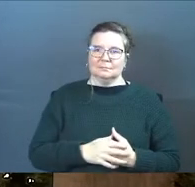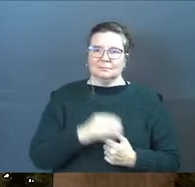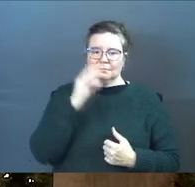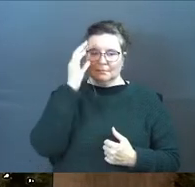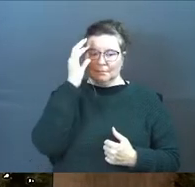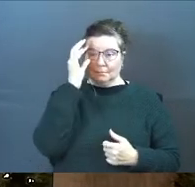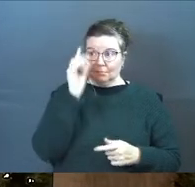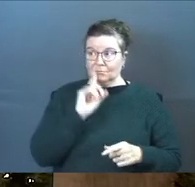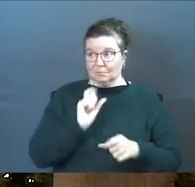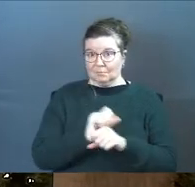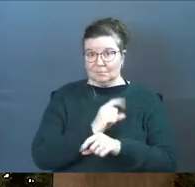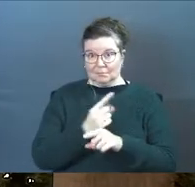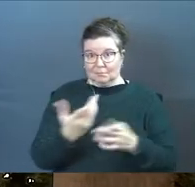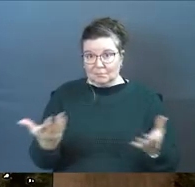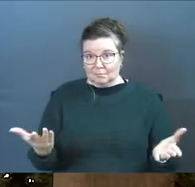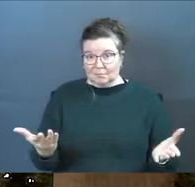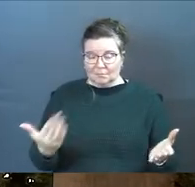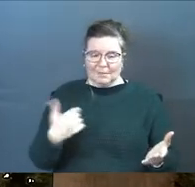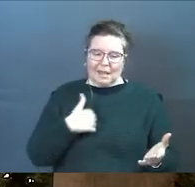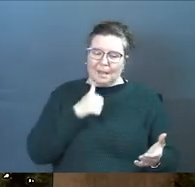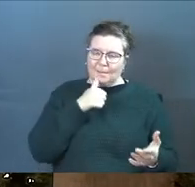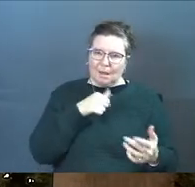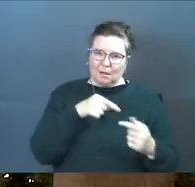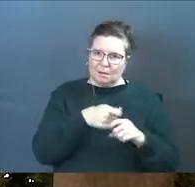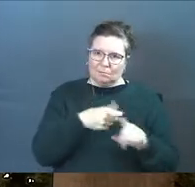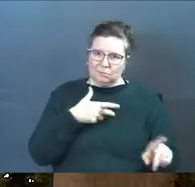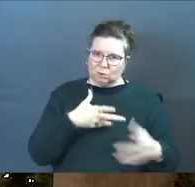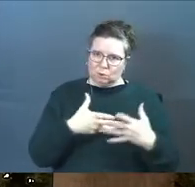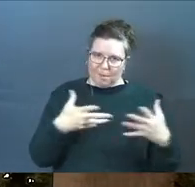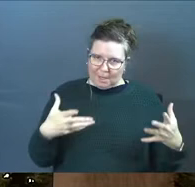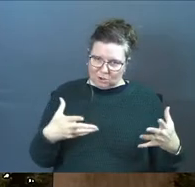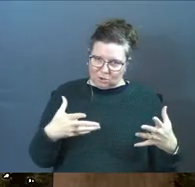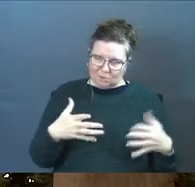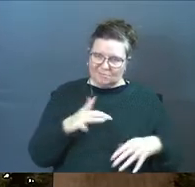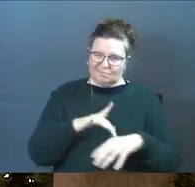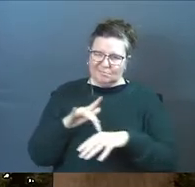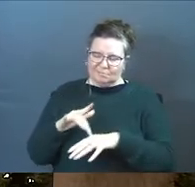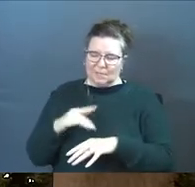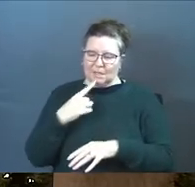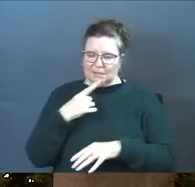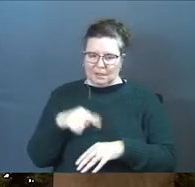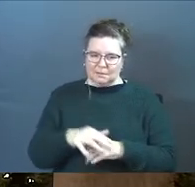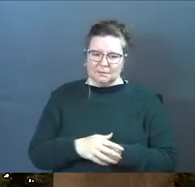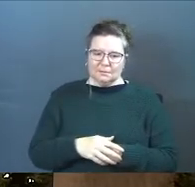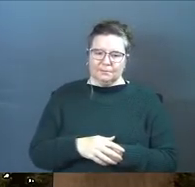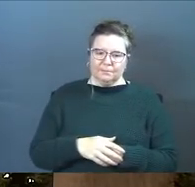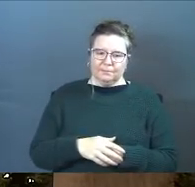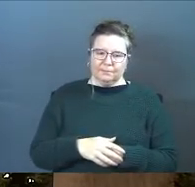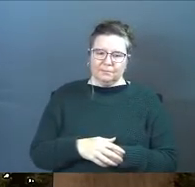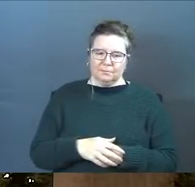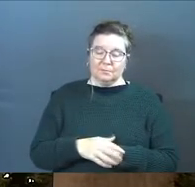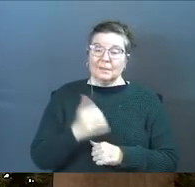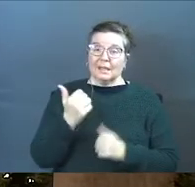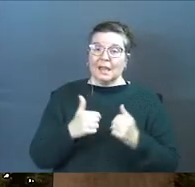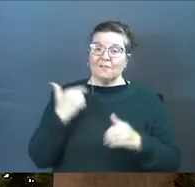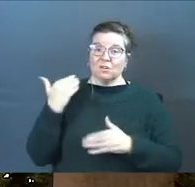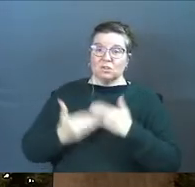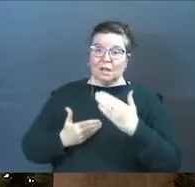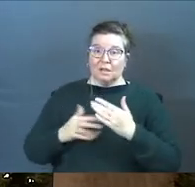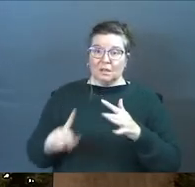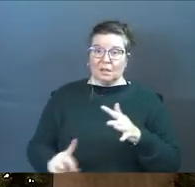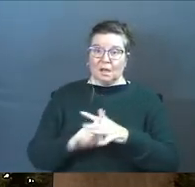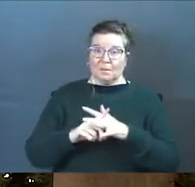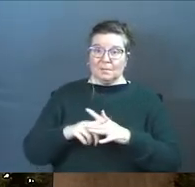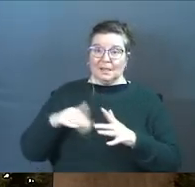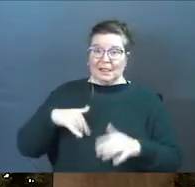Aren't we though? I'm not going to go into that too much. I'll just say this. Every generation that